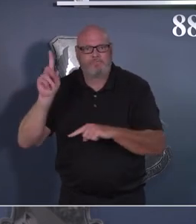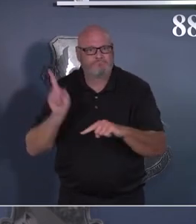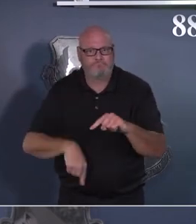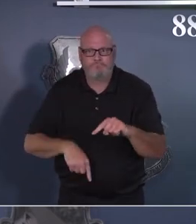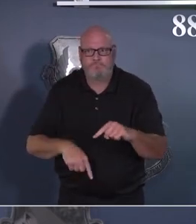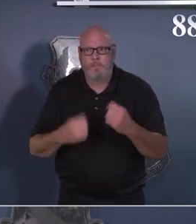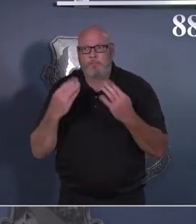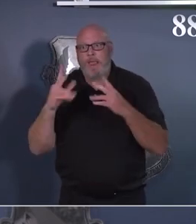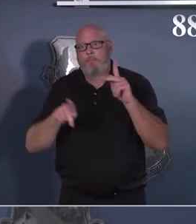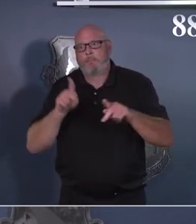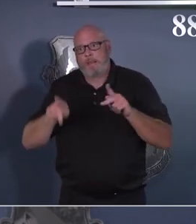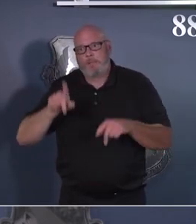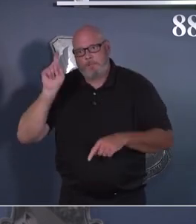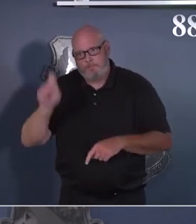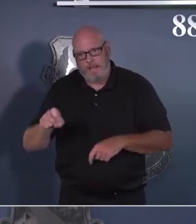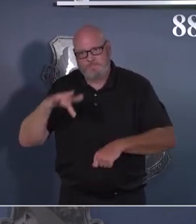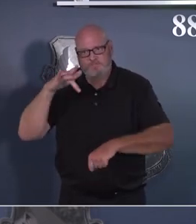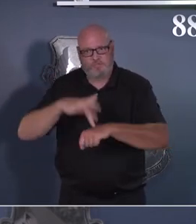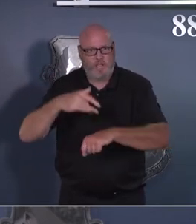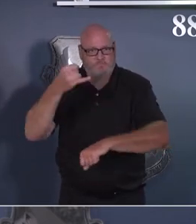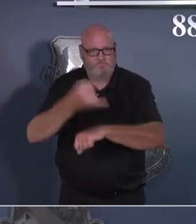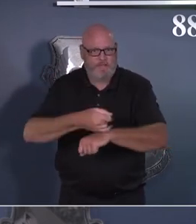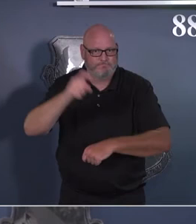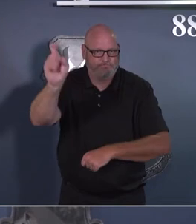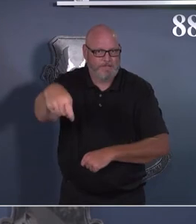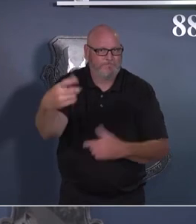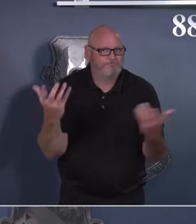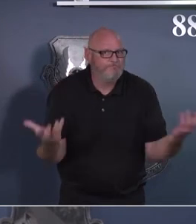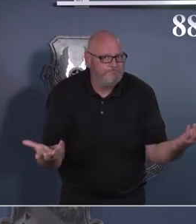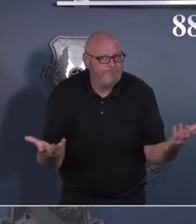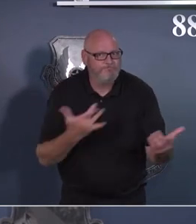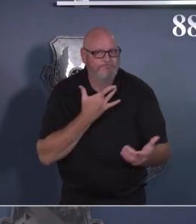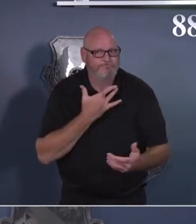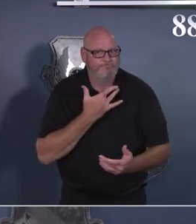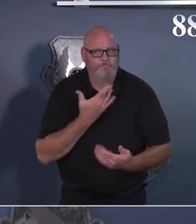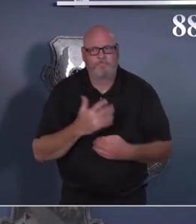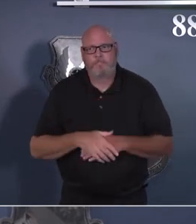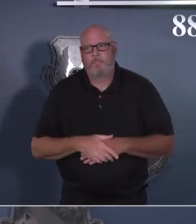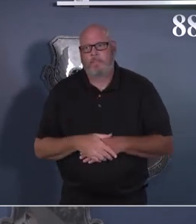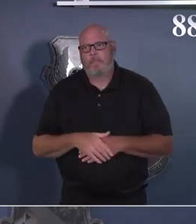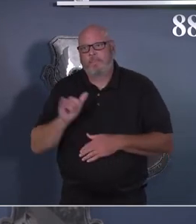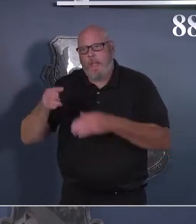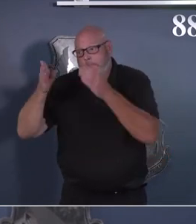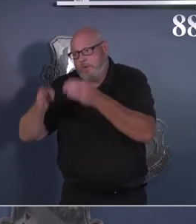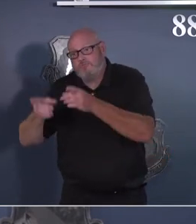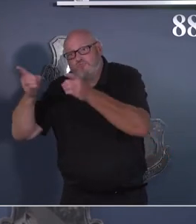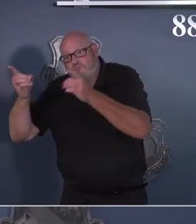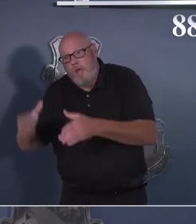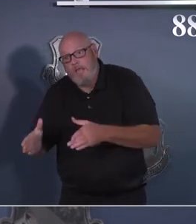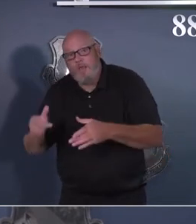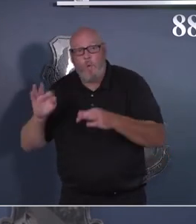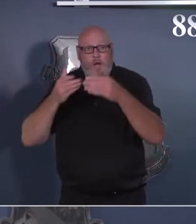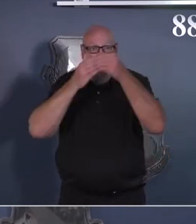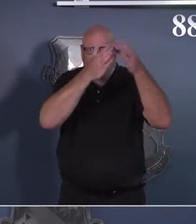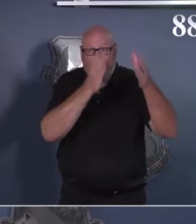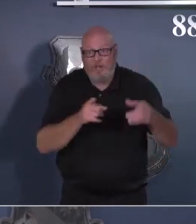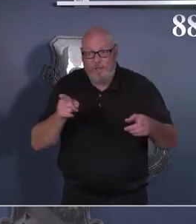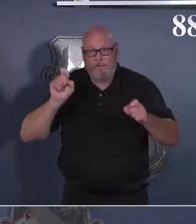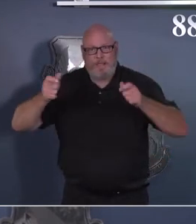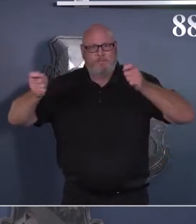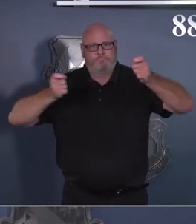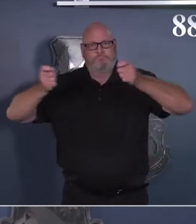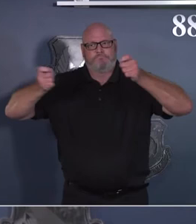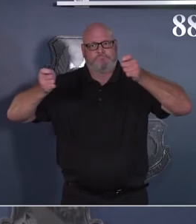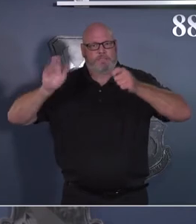be physically present, and commanders and directors need to have the flexibility to manage those missions